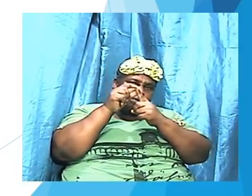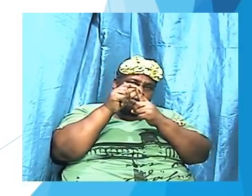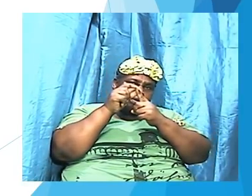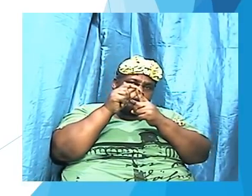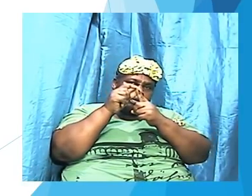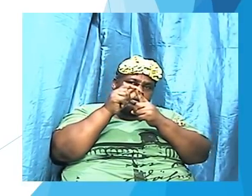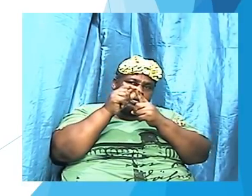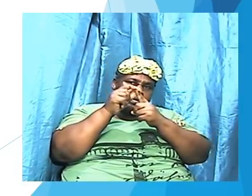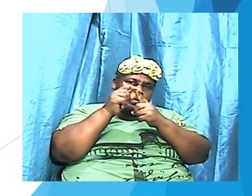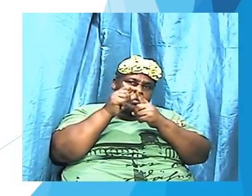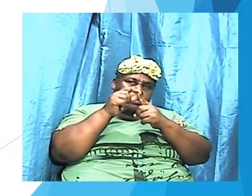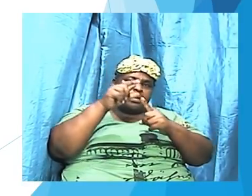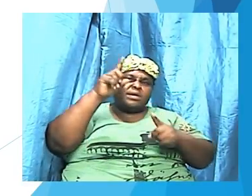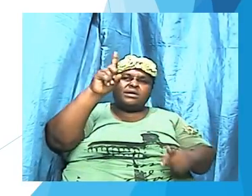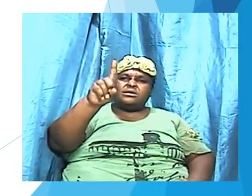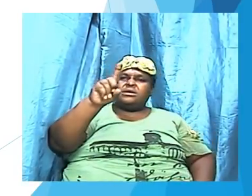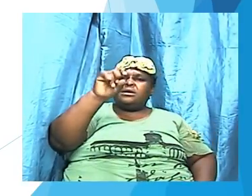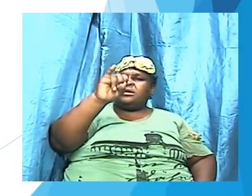diatoms.